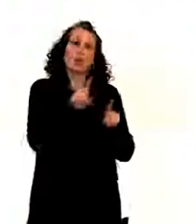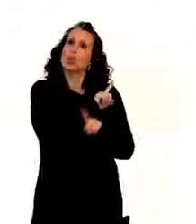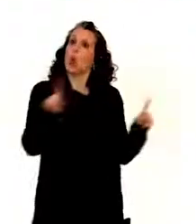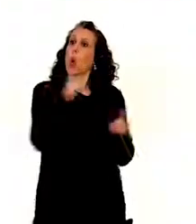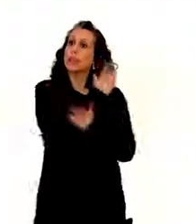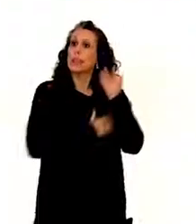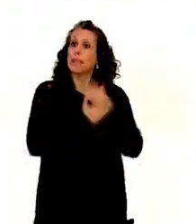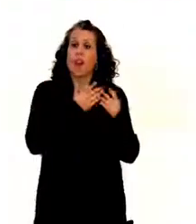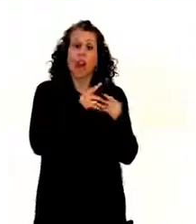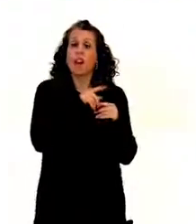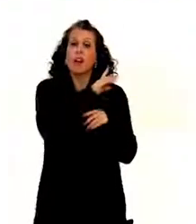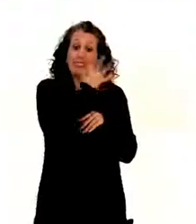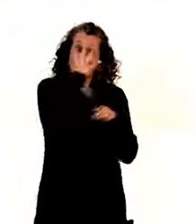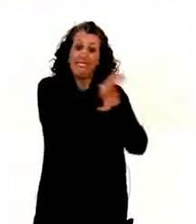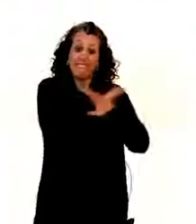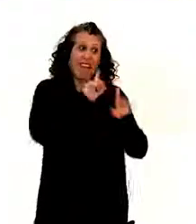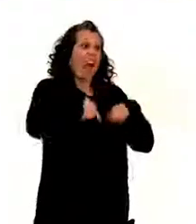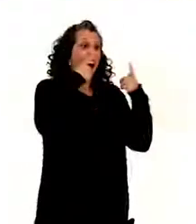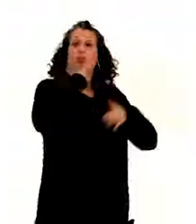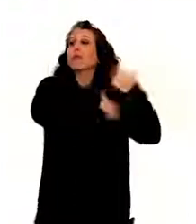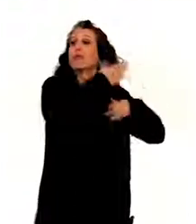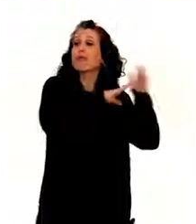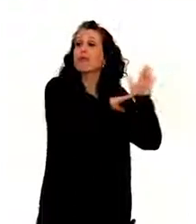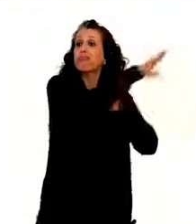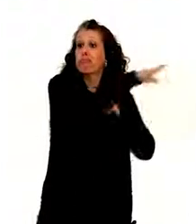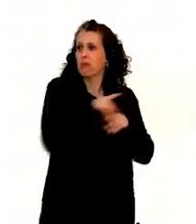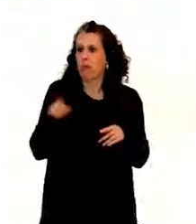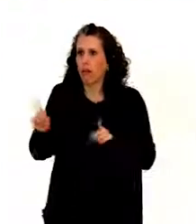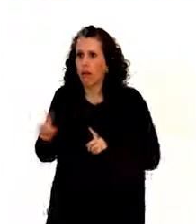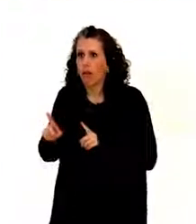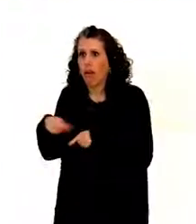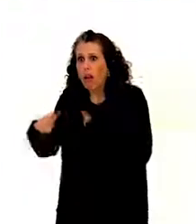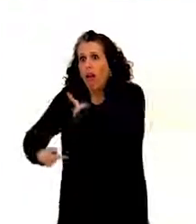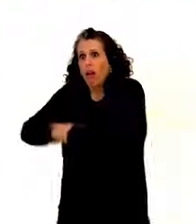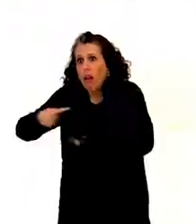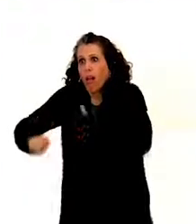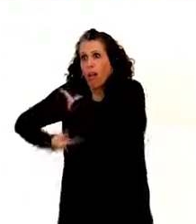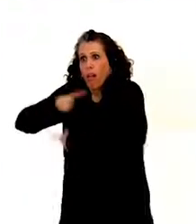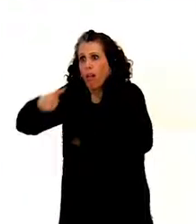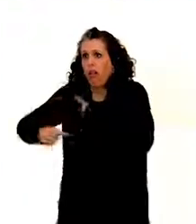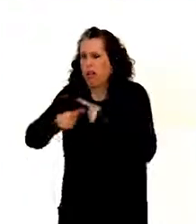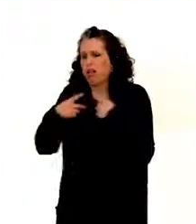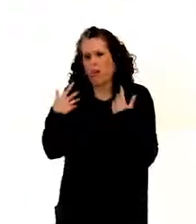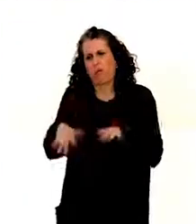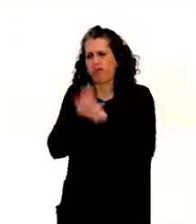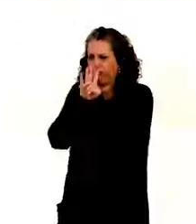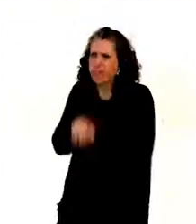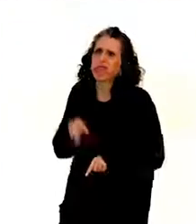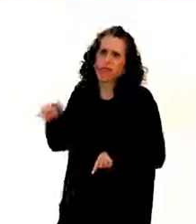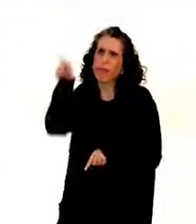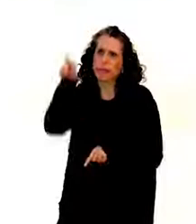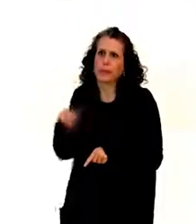have disability and who committed the same type of offense. So, it was very clearly differential discriminatory treatment.